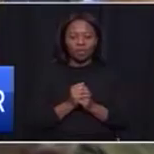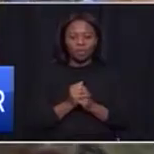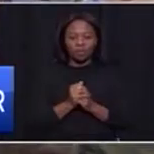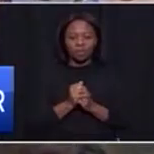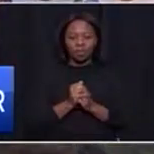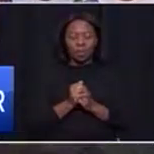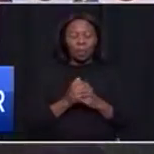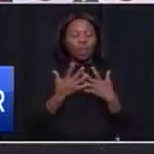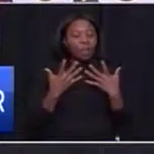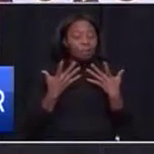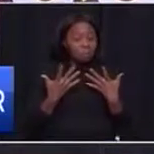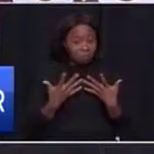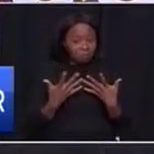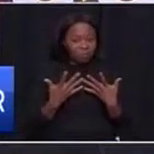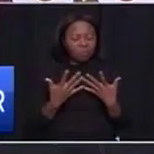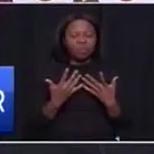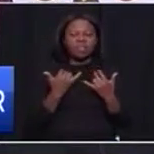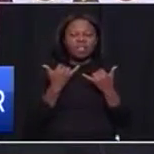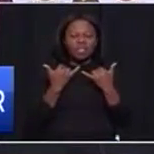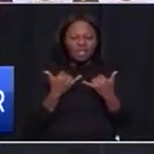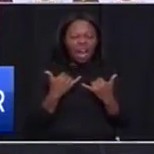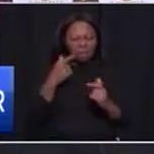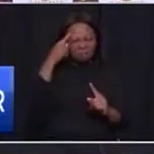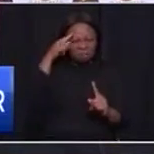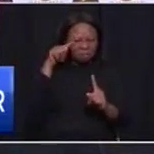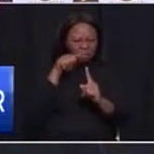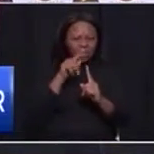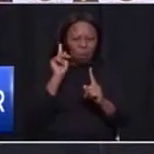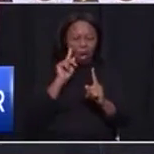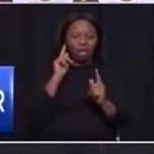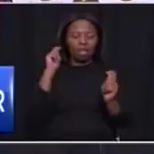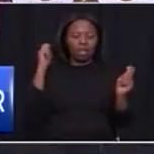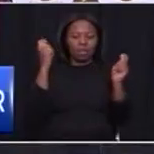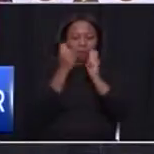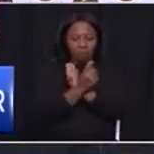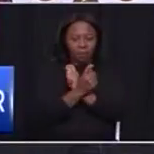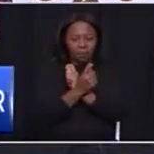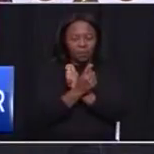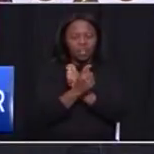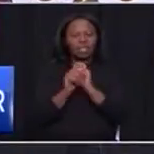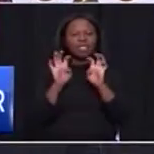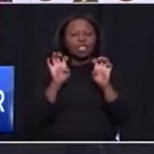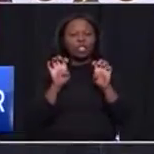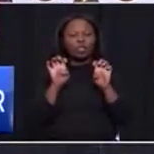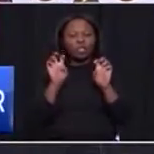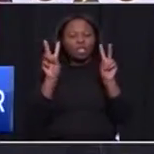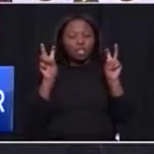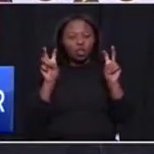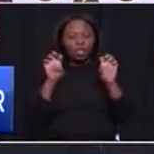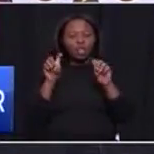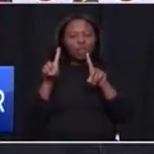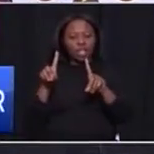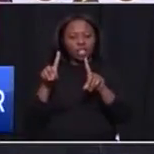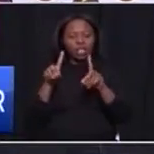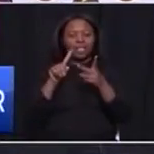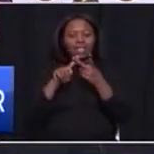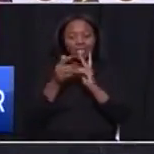So I want to make a transition now to dealing with the issues of education, the skills revolution and